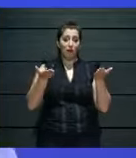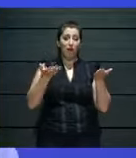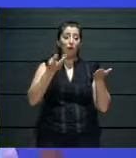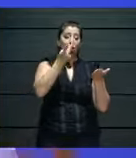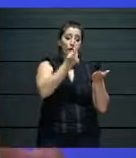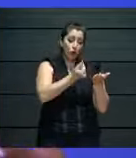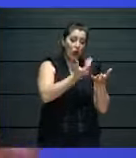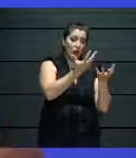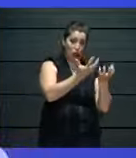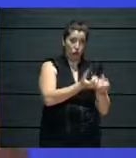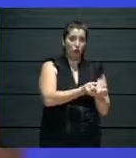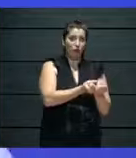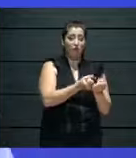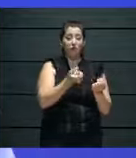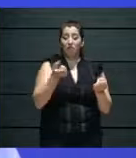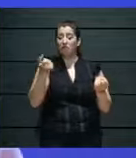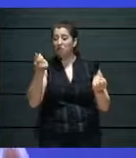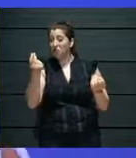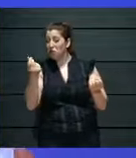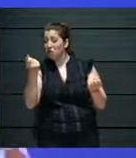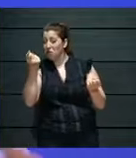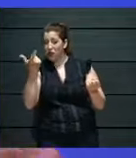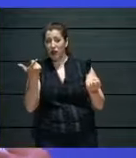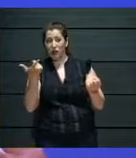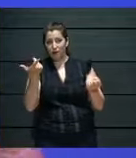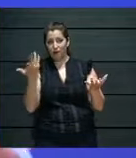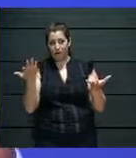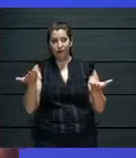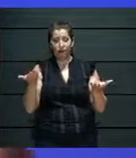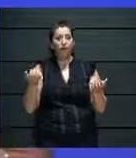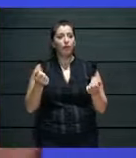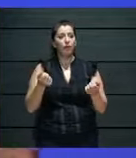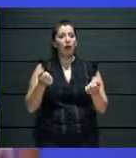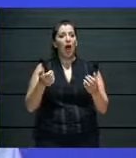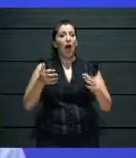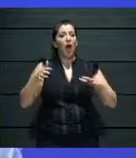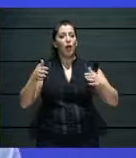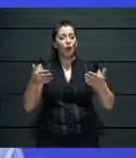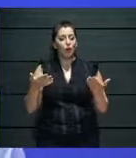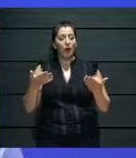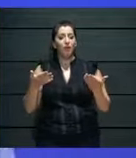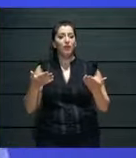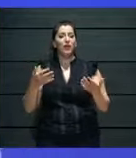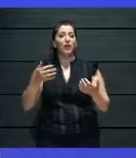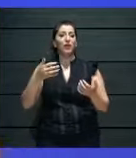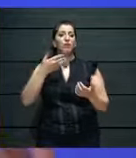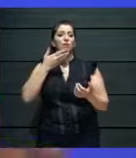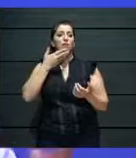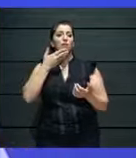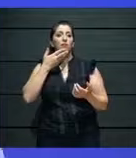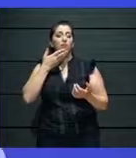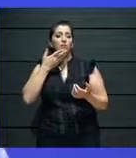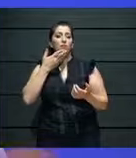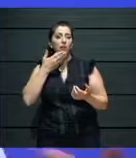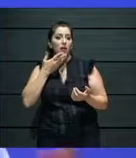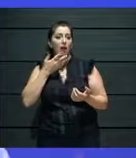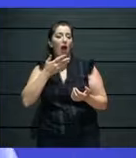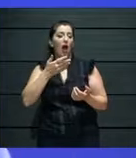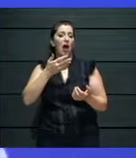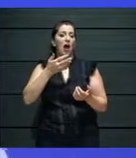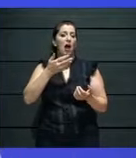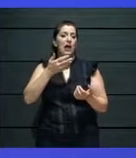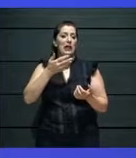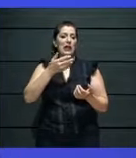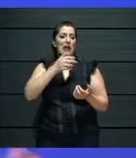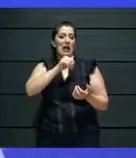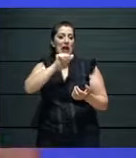fact that more than what it does, it's also that financial contribution becomes also a belief in yourself. You know,